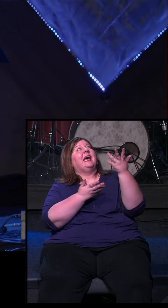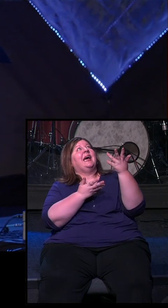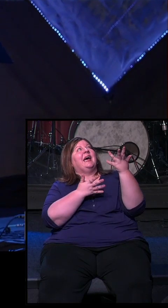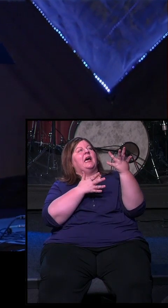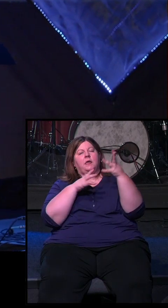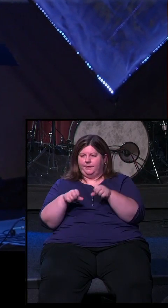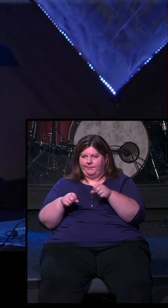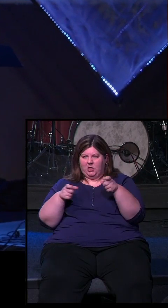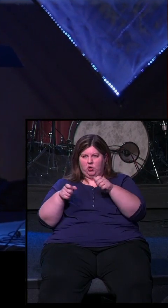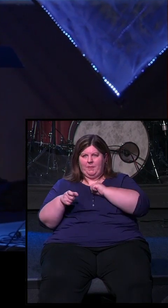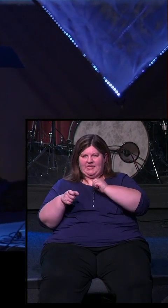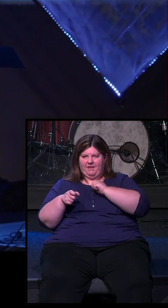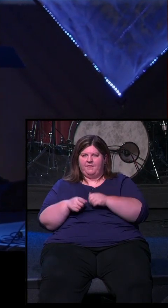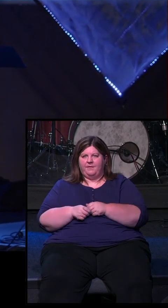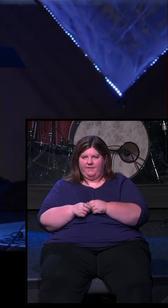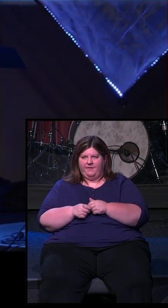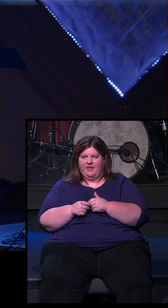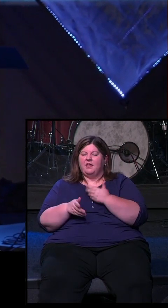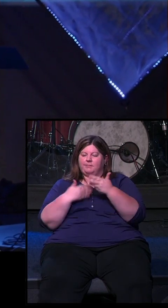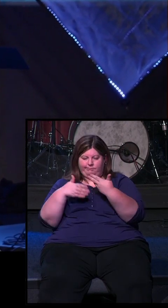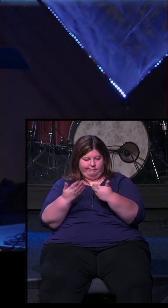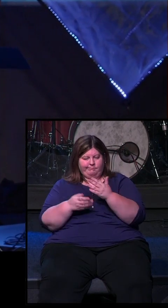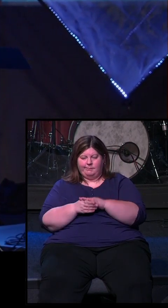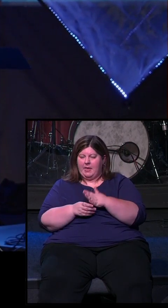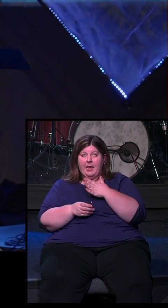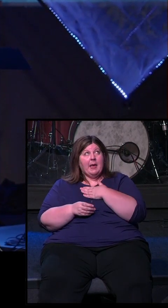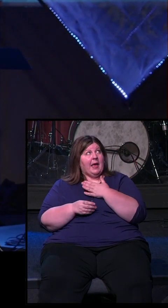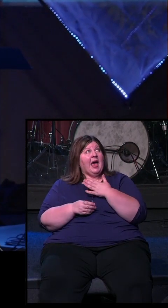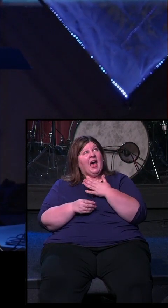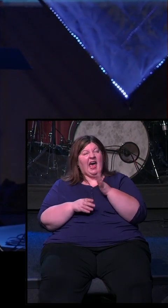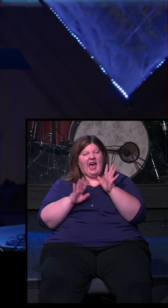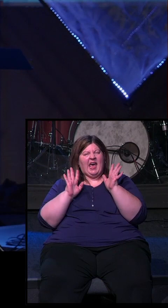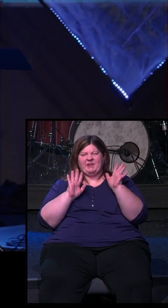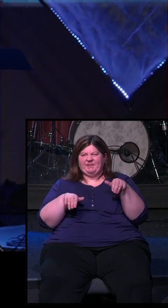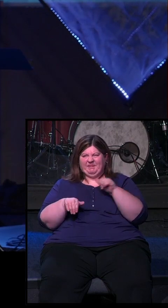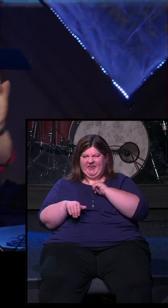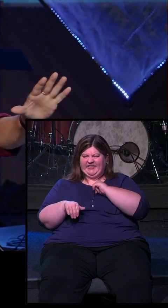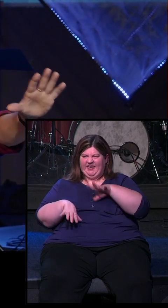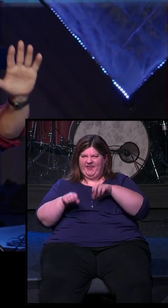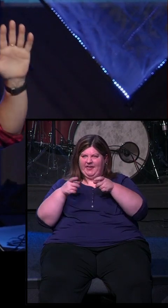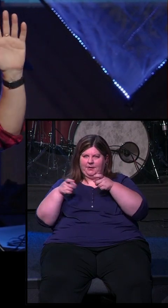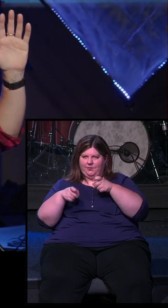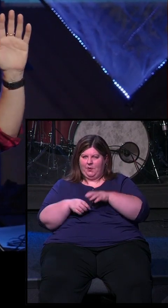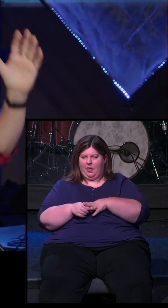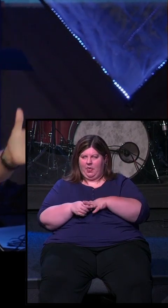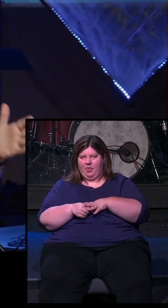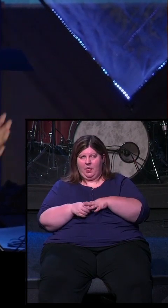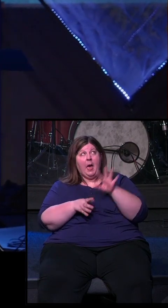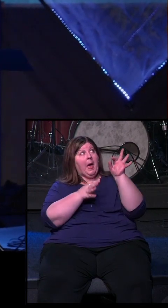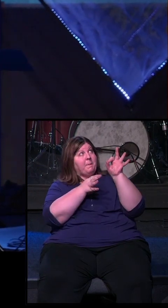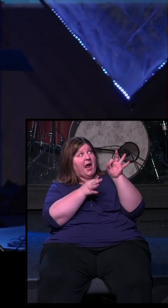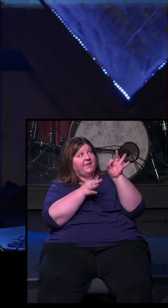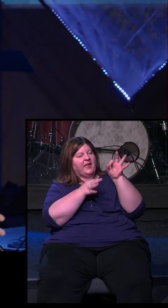I'll compromise on this piece of my life, this place of integrity in my life. I'll compromise, I'll take it back into my own hands. Everybody else at work is doing it. I